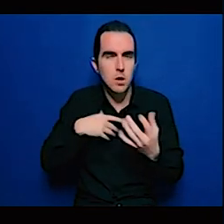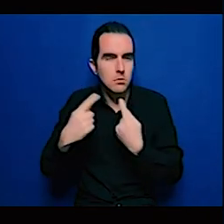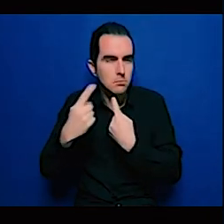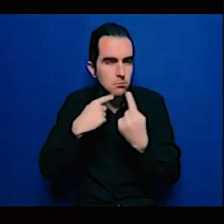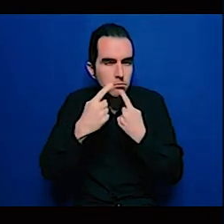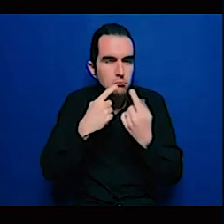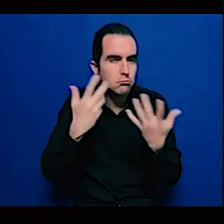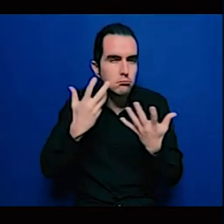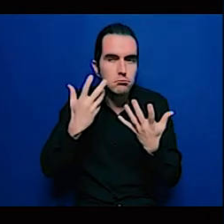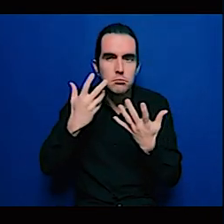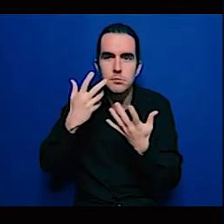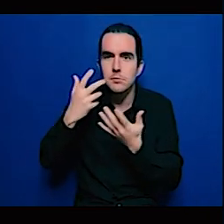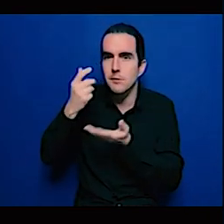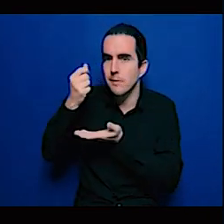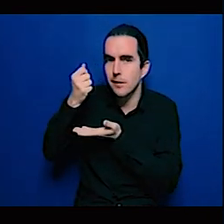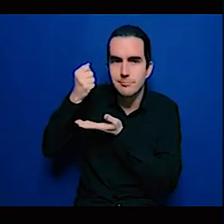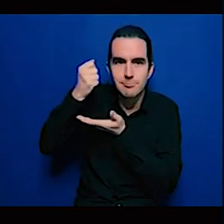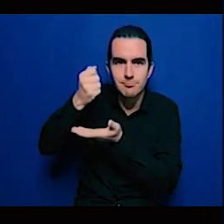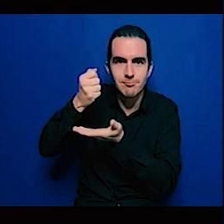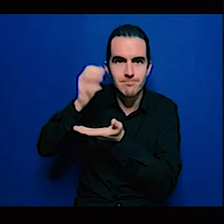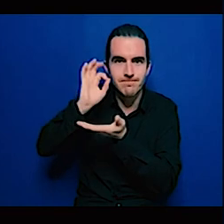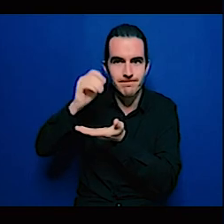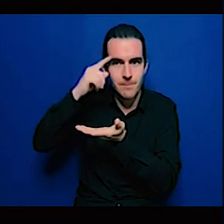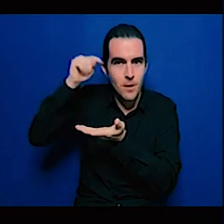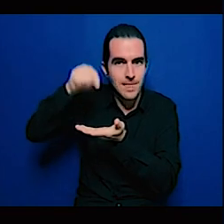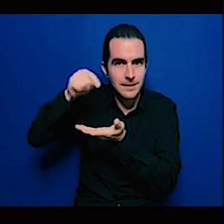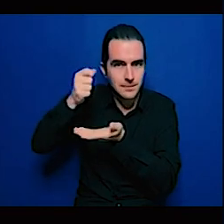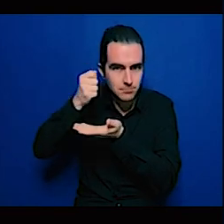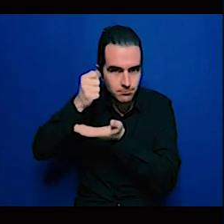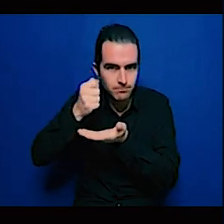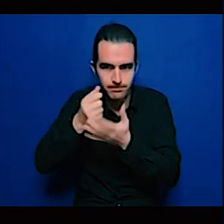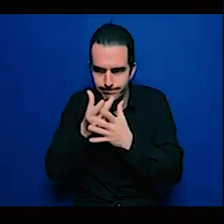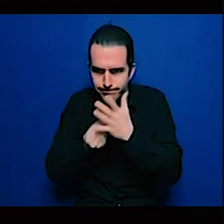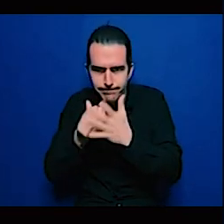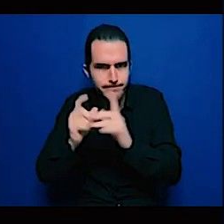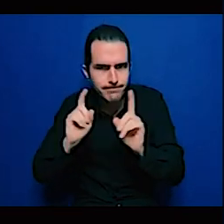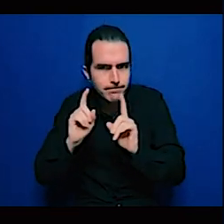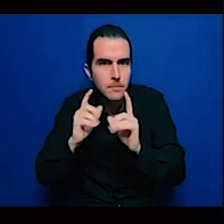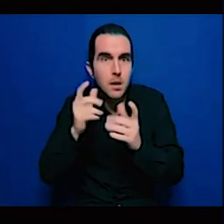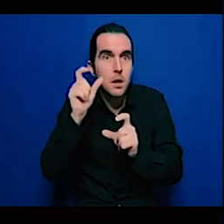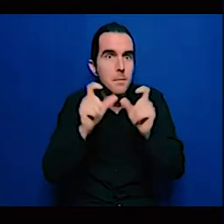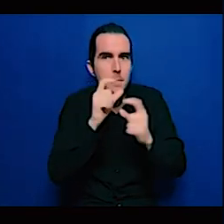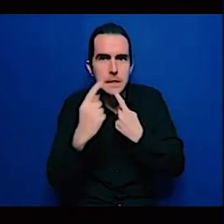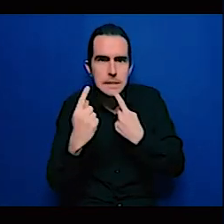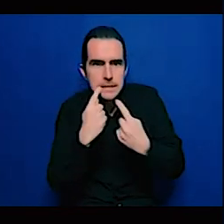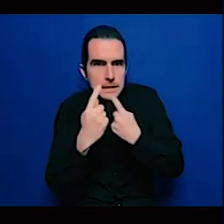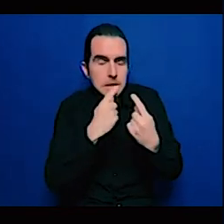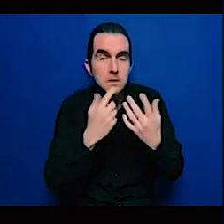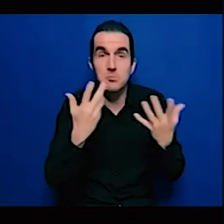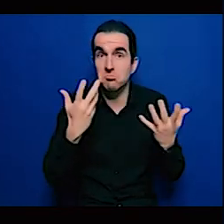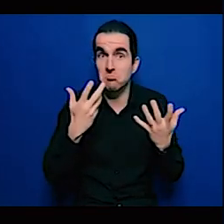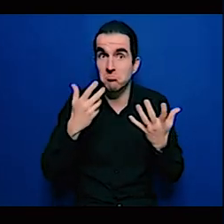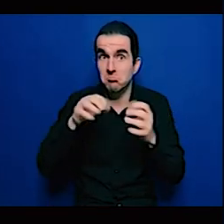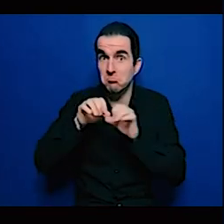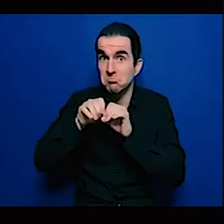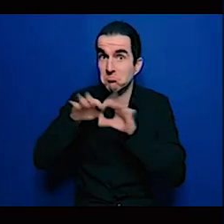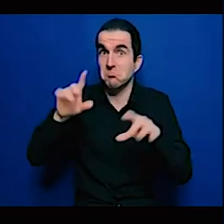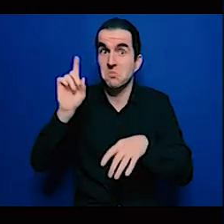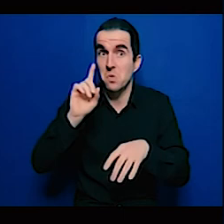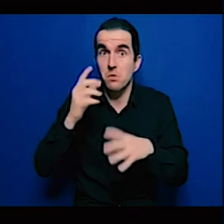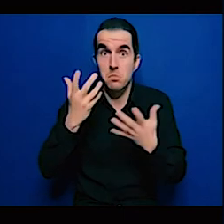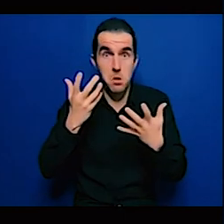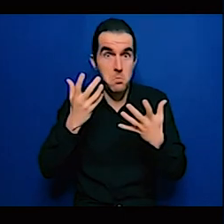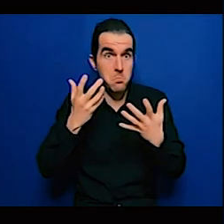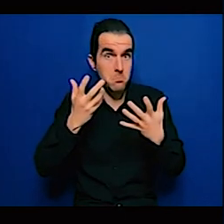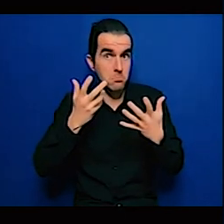which is targeted at infrastructure including power which to Anita's point does provide